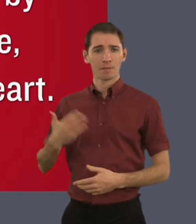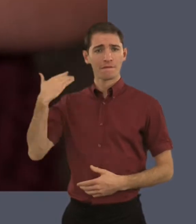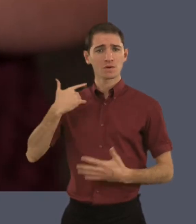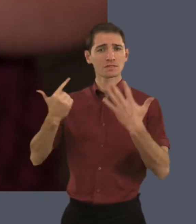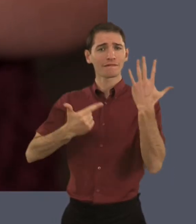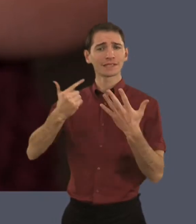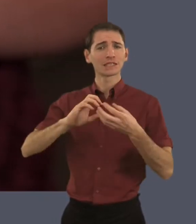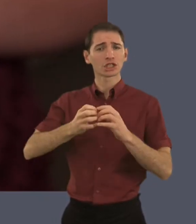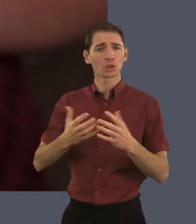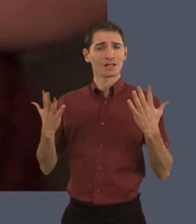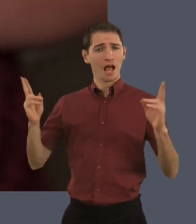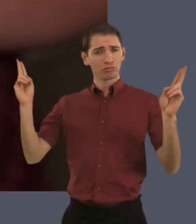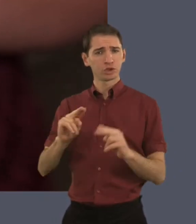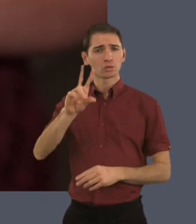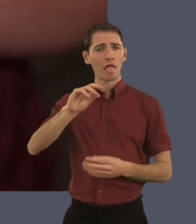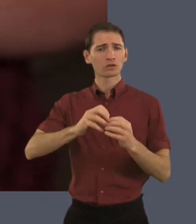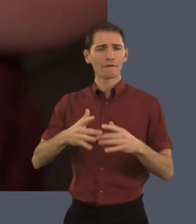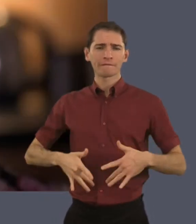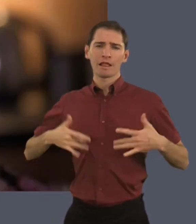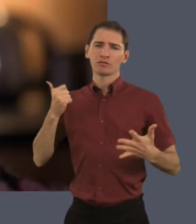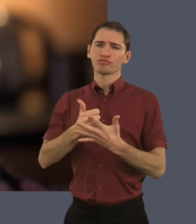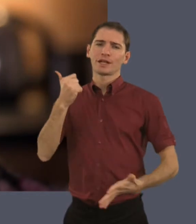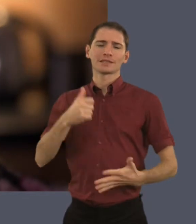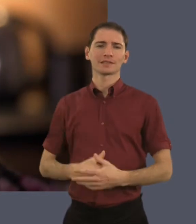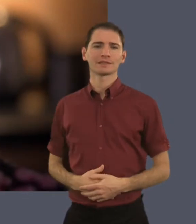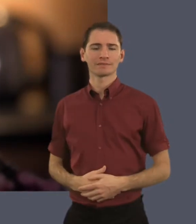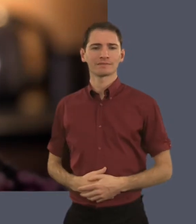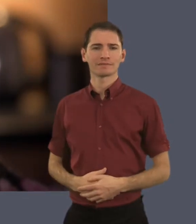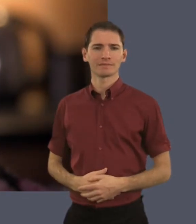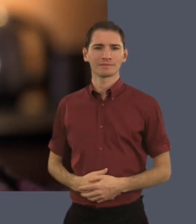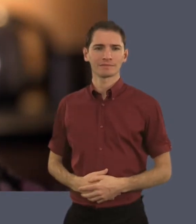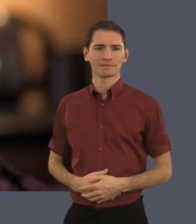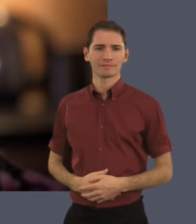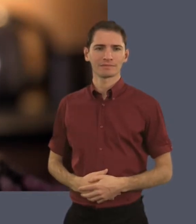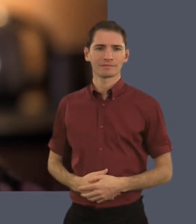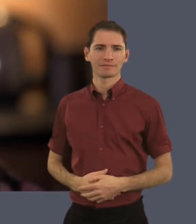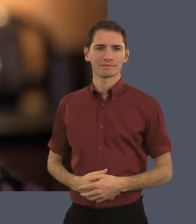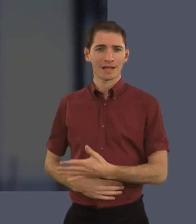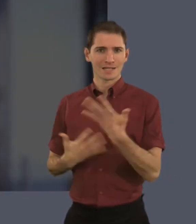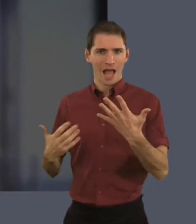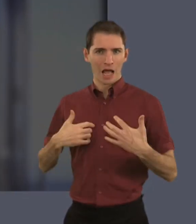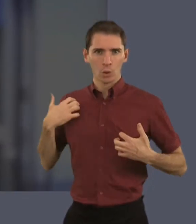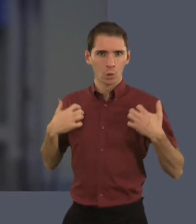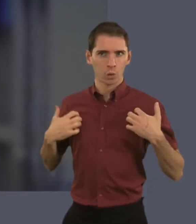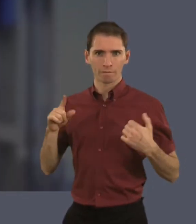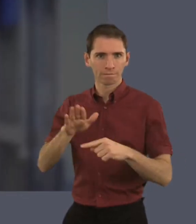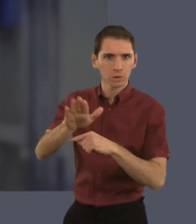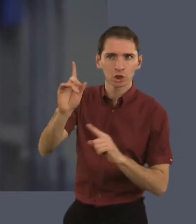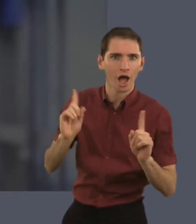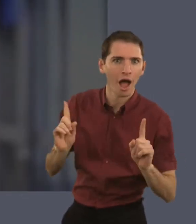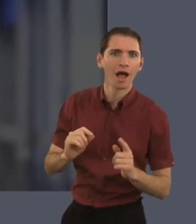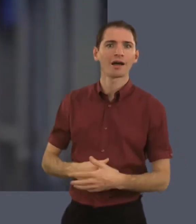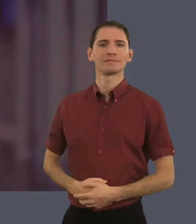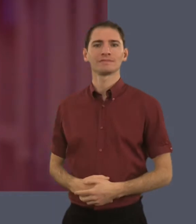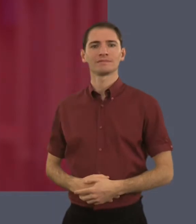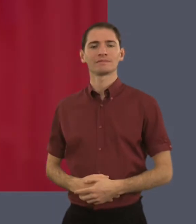I was 17 stone too, and now I'm 12 stone, and I feel absolutely brilliant. Now, I actually feel